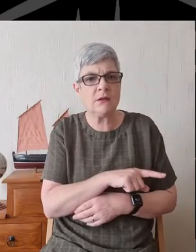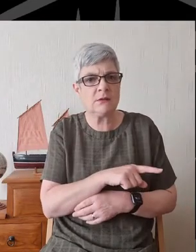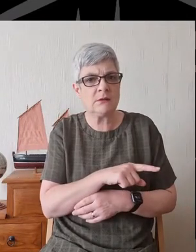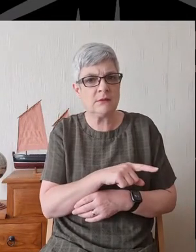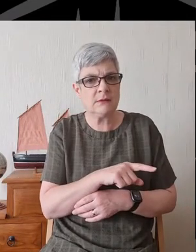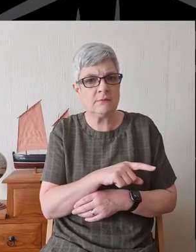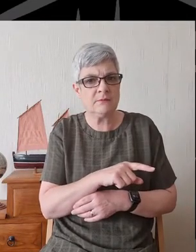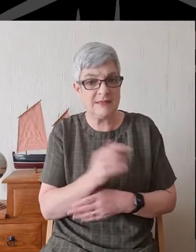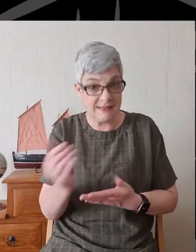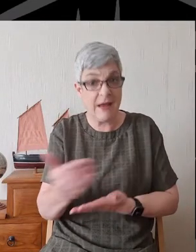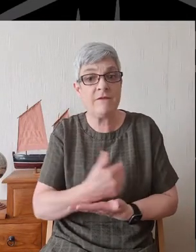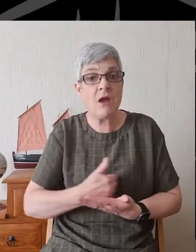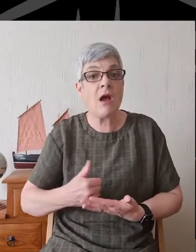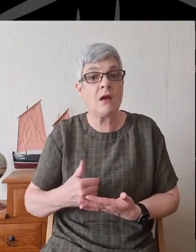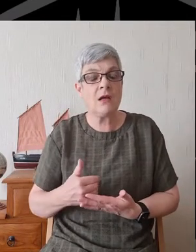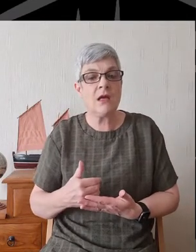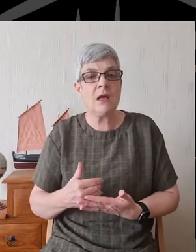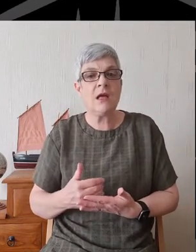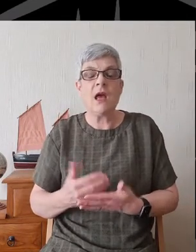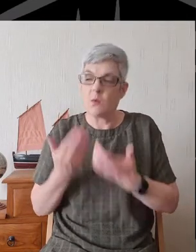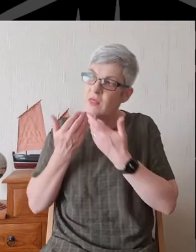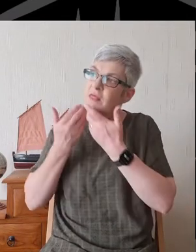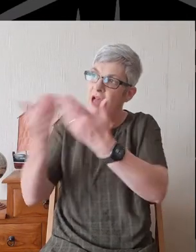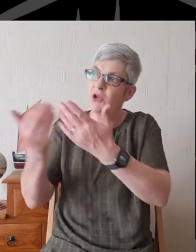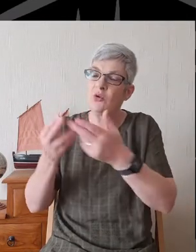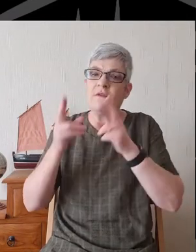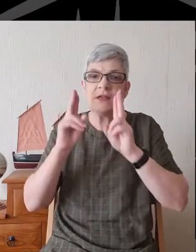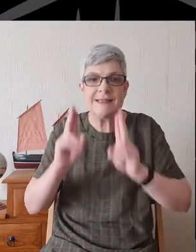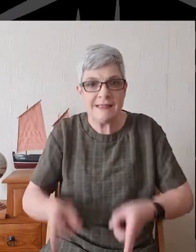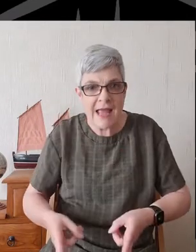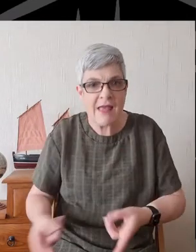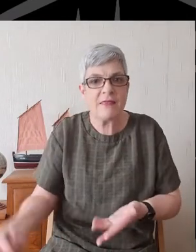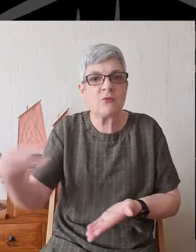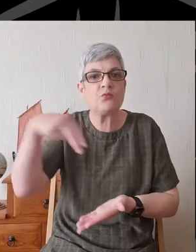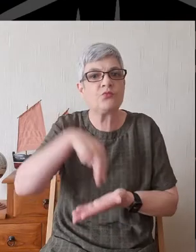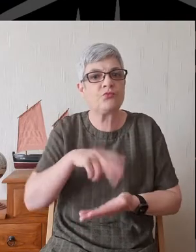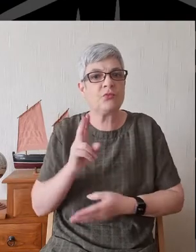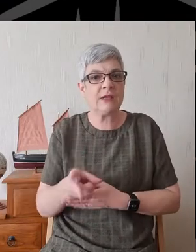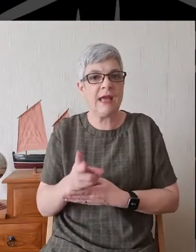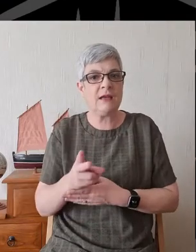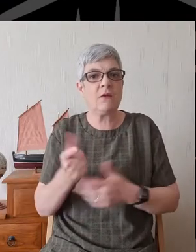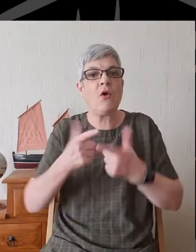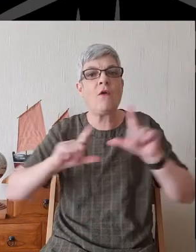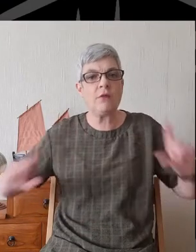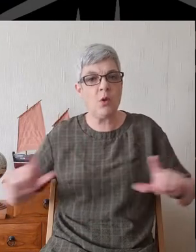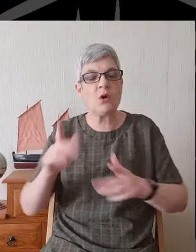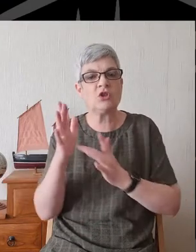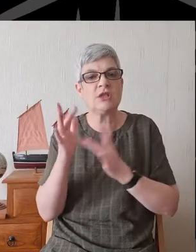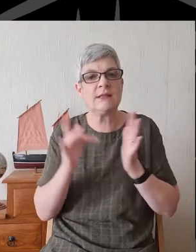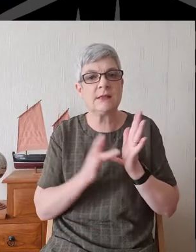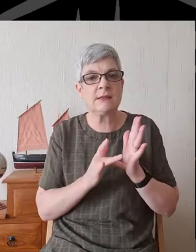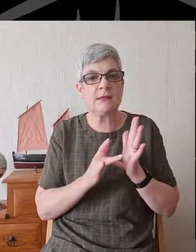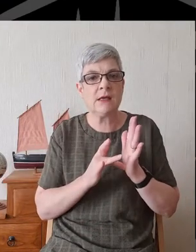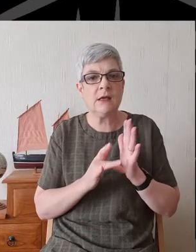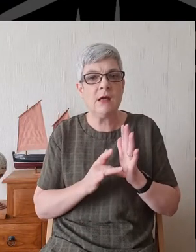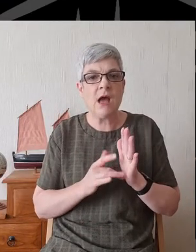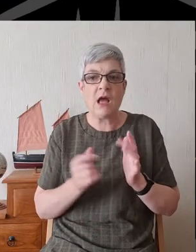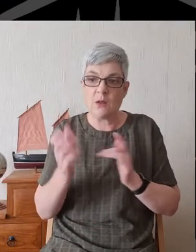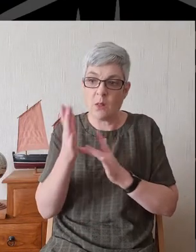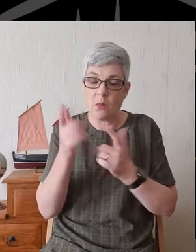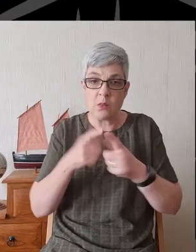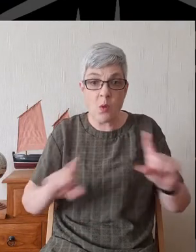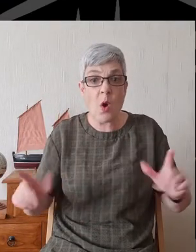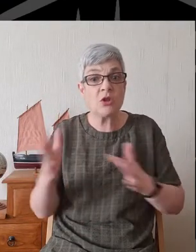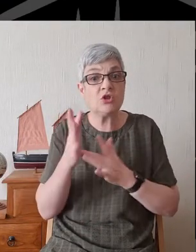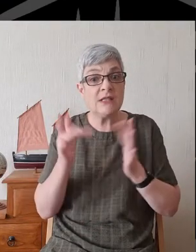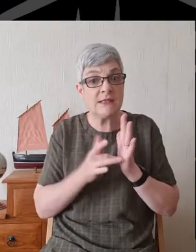And we thank you for the death and the rising of our Lord Jesus. And that the risen Lord Jesus now with